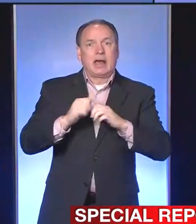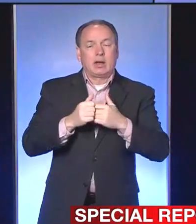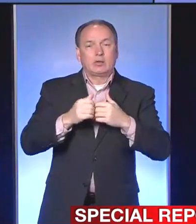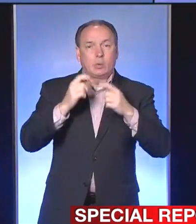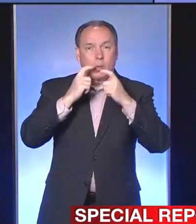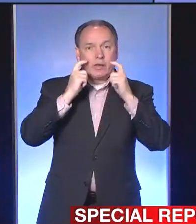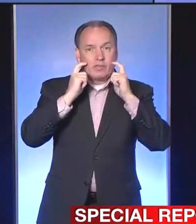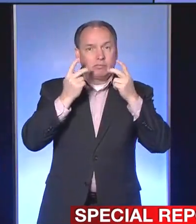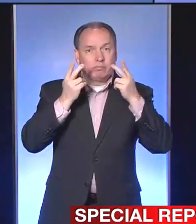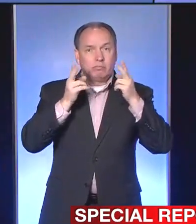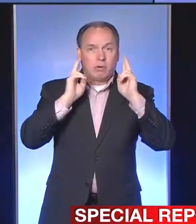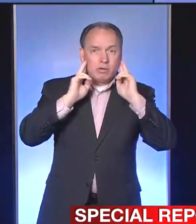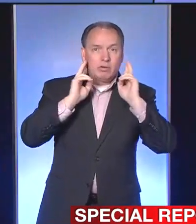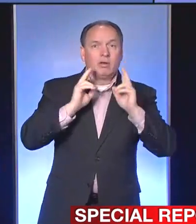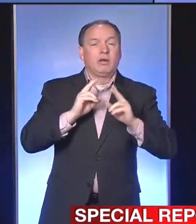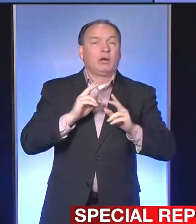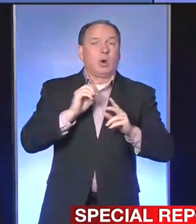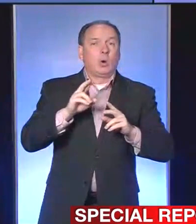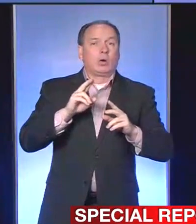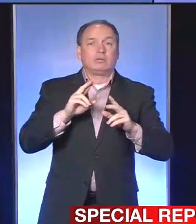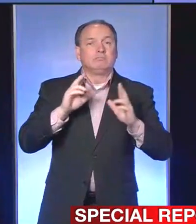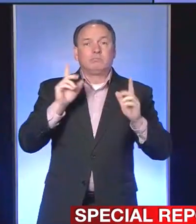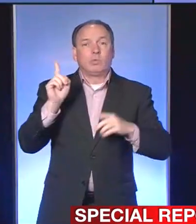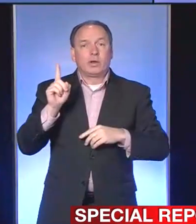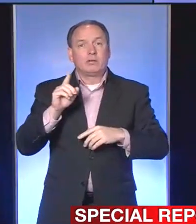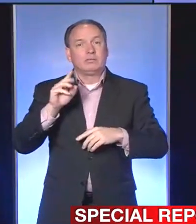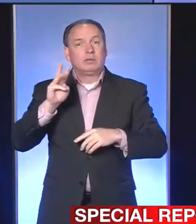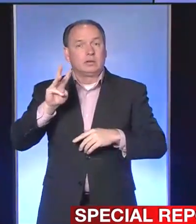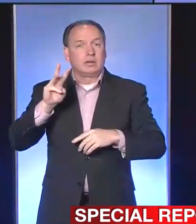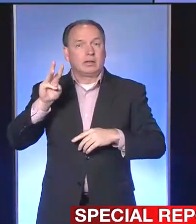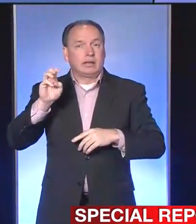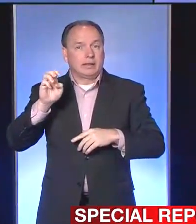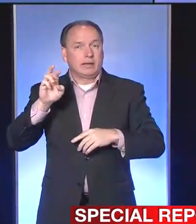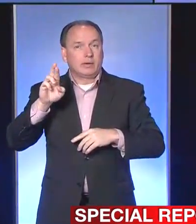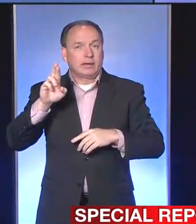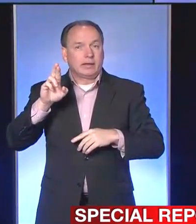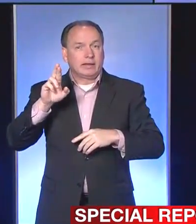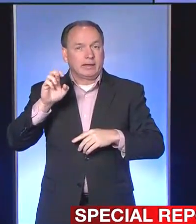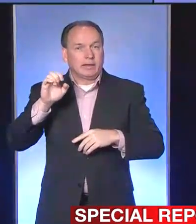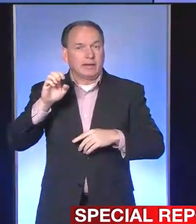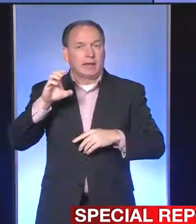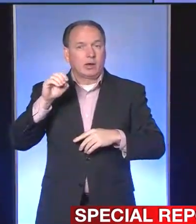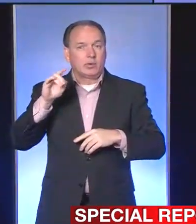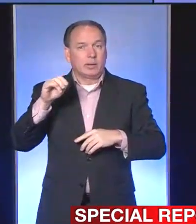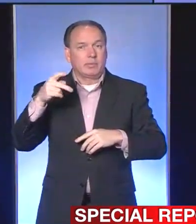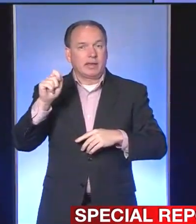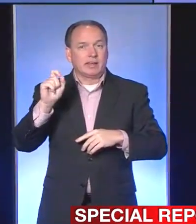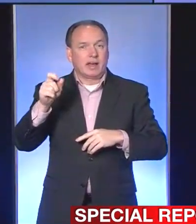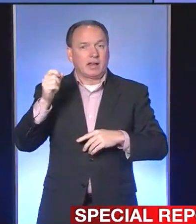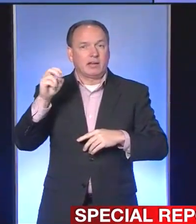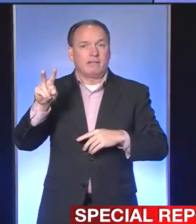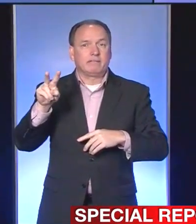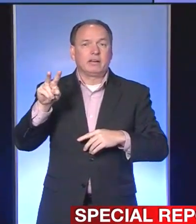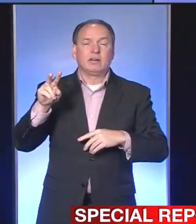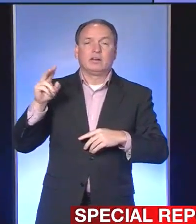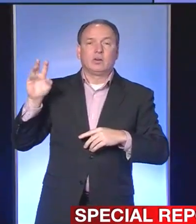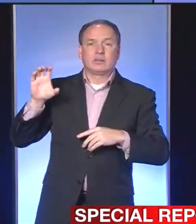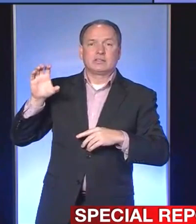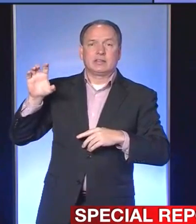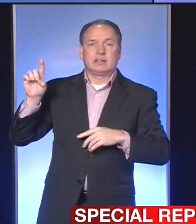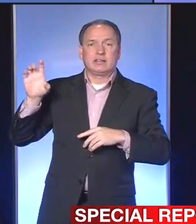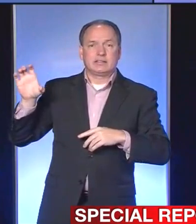you can find this information on eriecountypa.gov at the cdc.gov website and at health